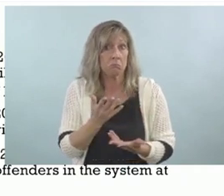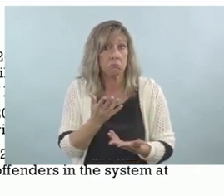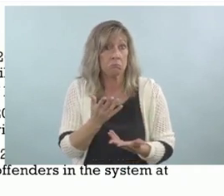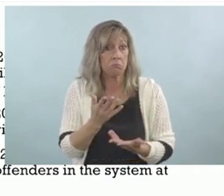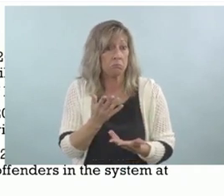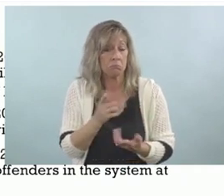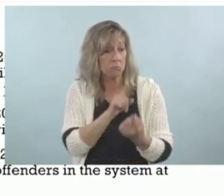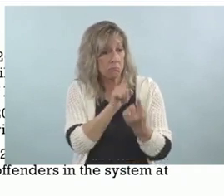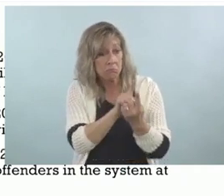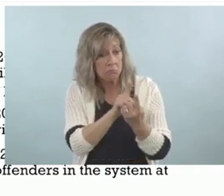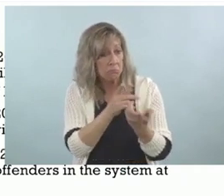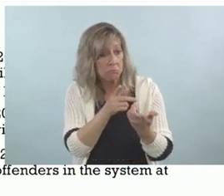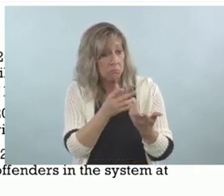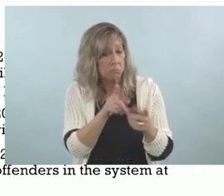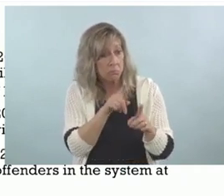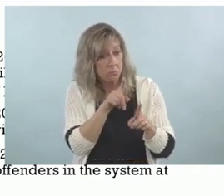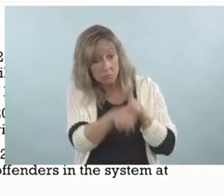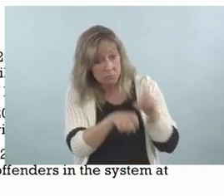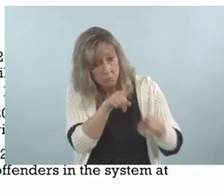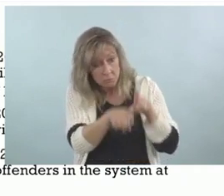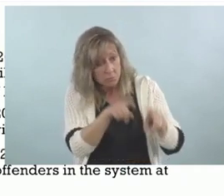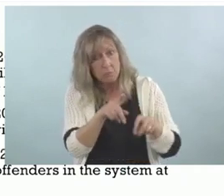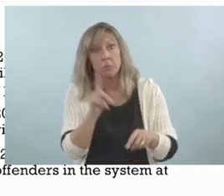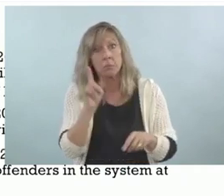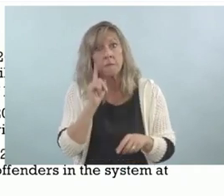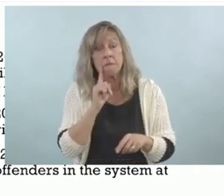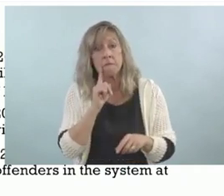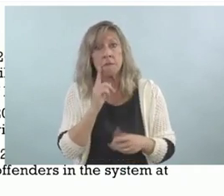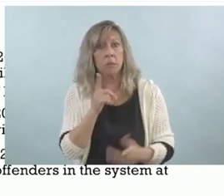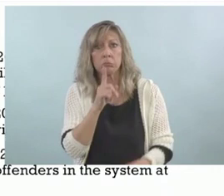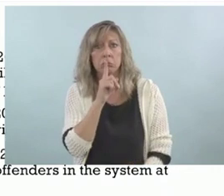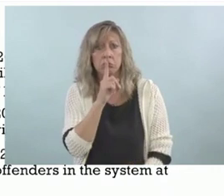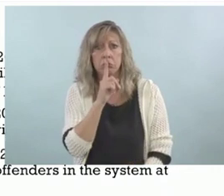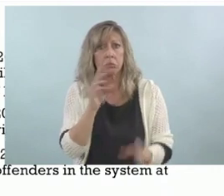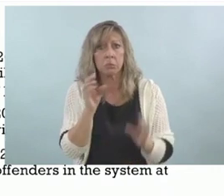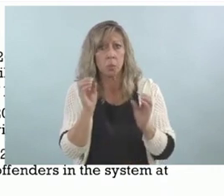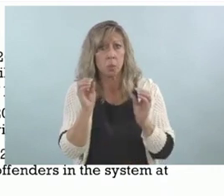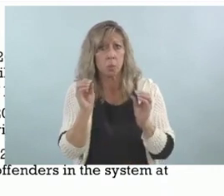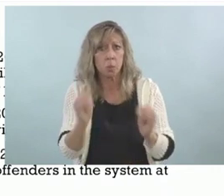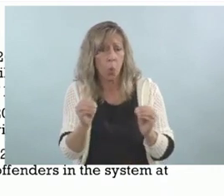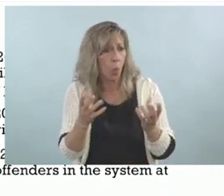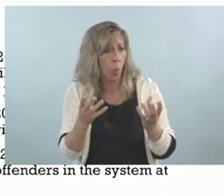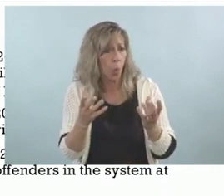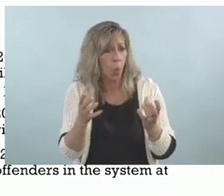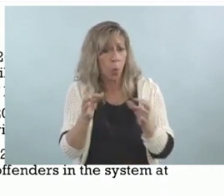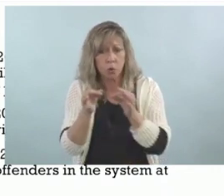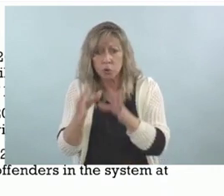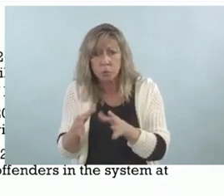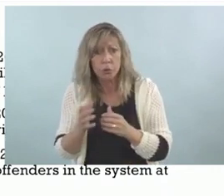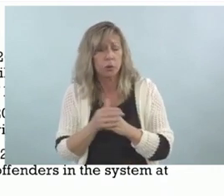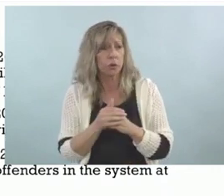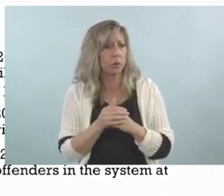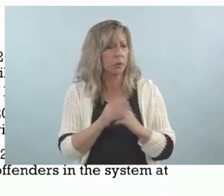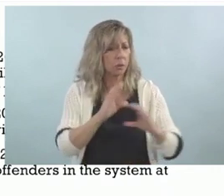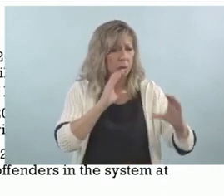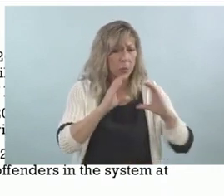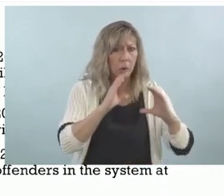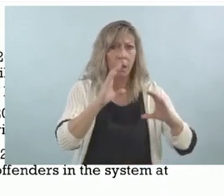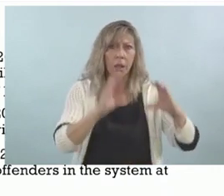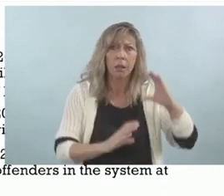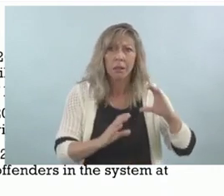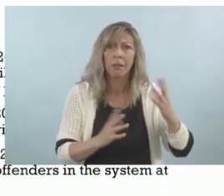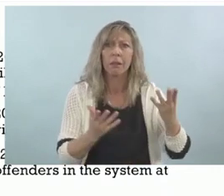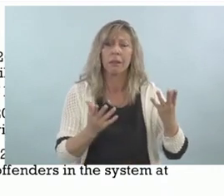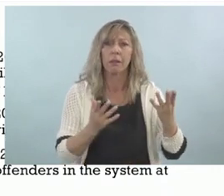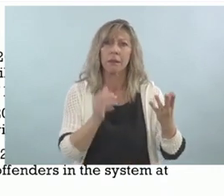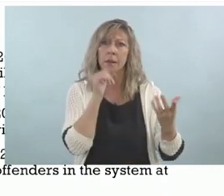to question a deaf person, they will not have effective communication, not have an interpreter, and